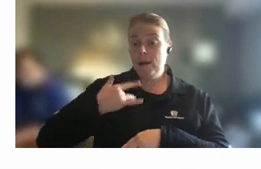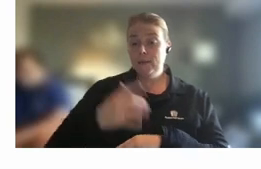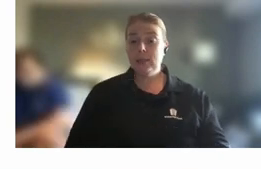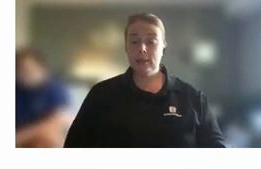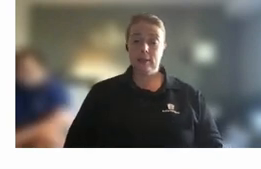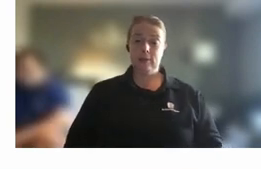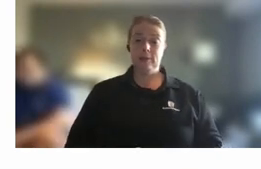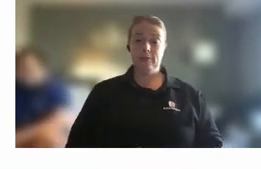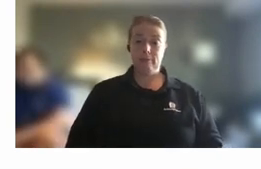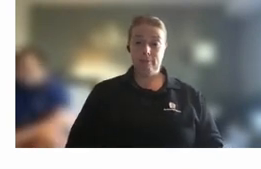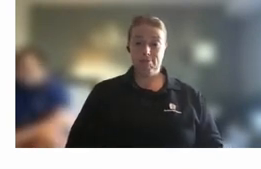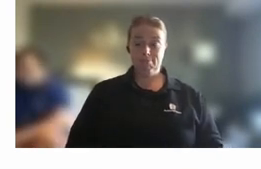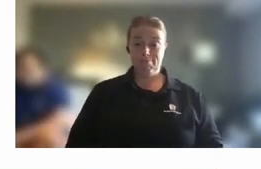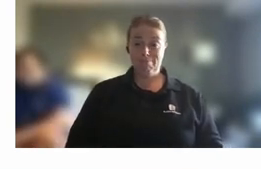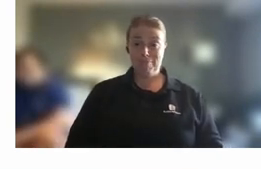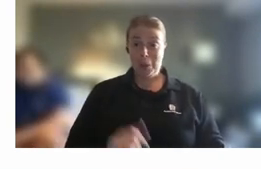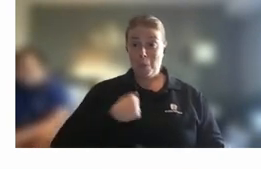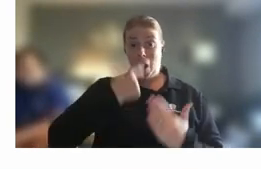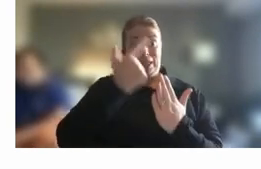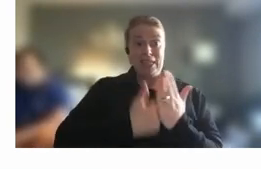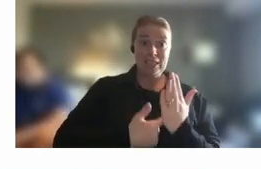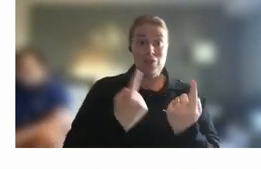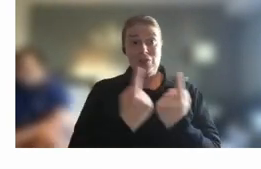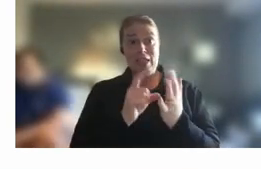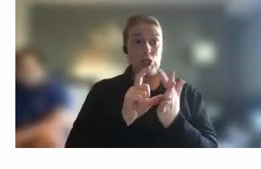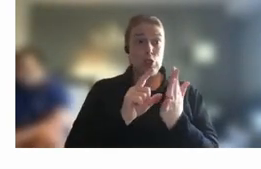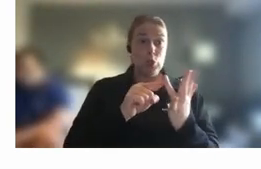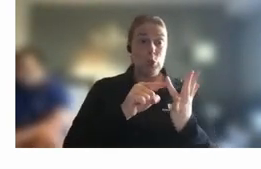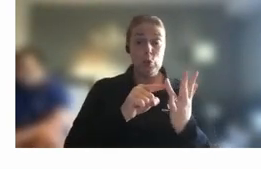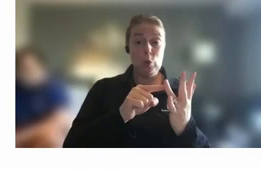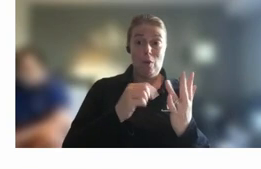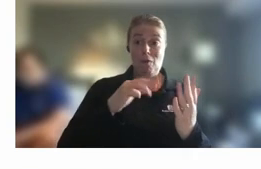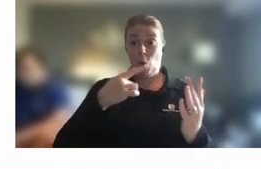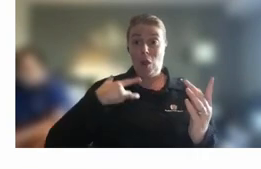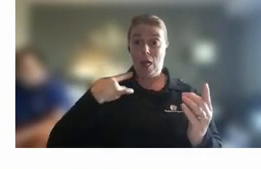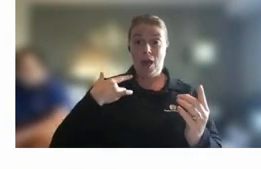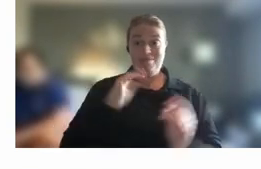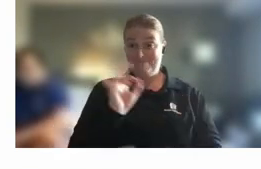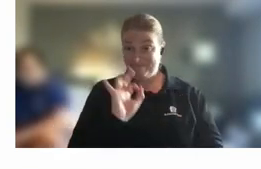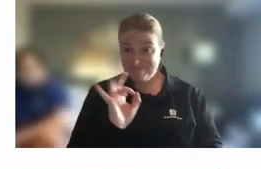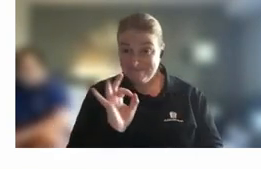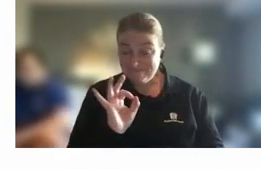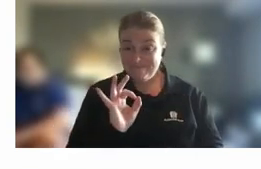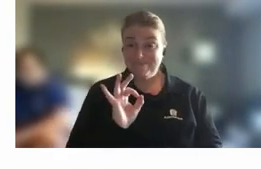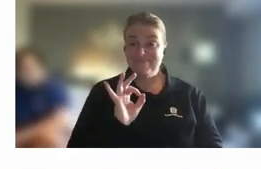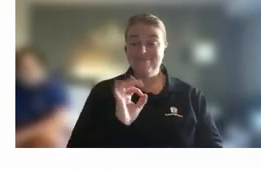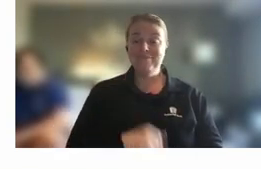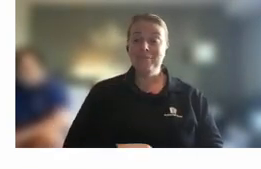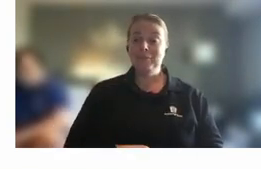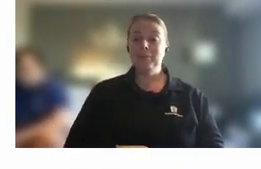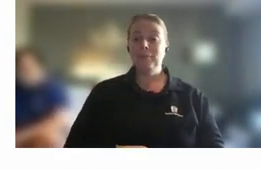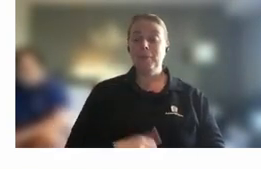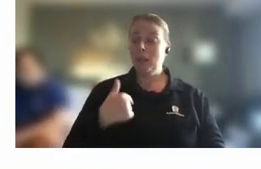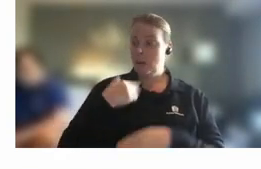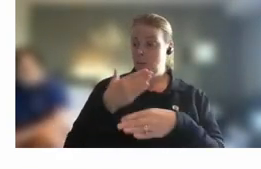probably wasn't on my list of things to do when i thought about my life and my career in in in the profession that i'm in and i've been working